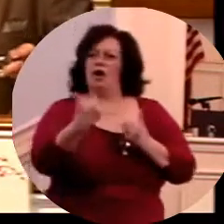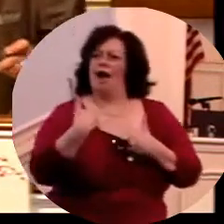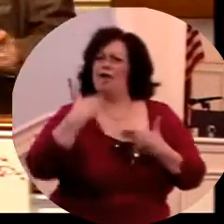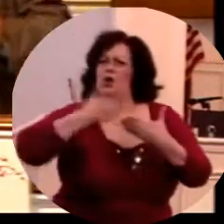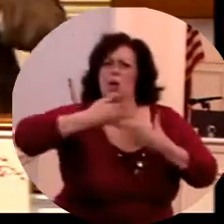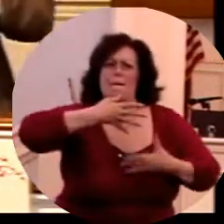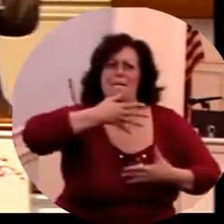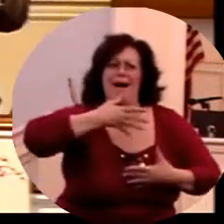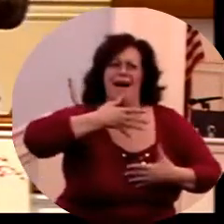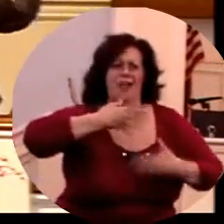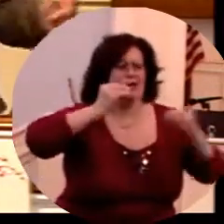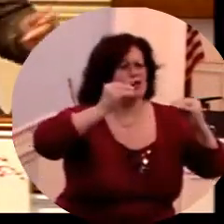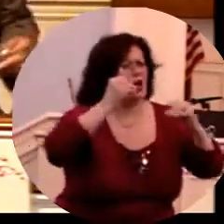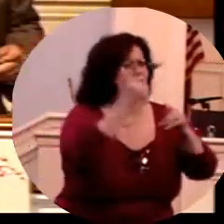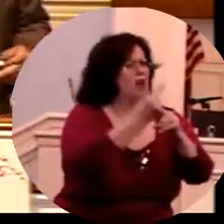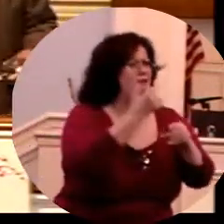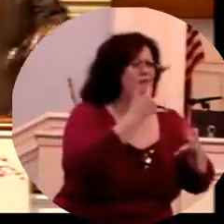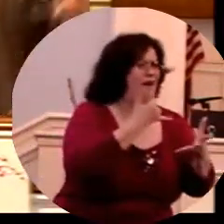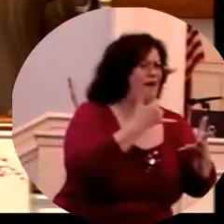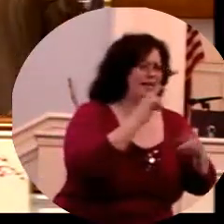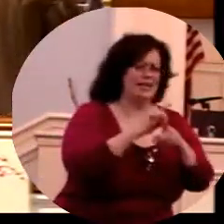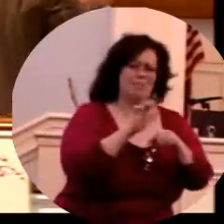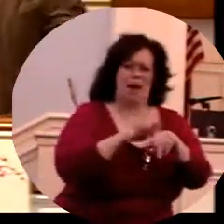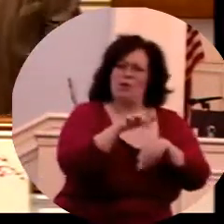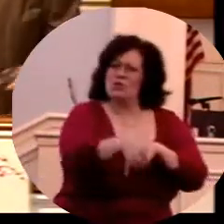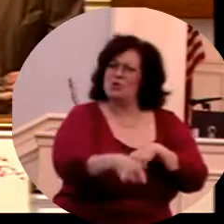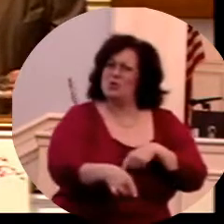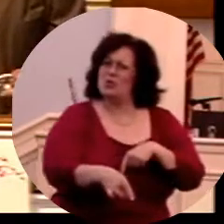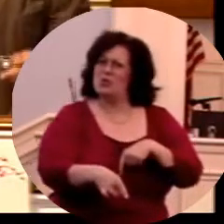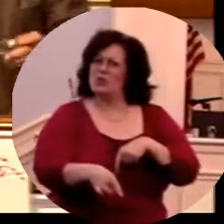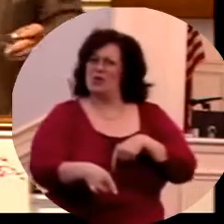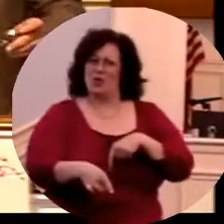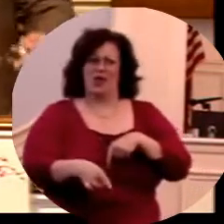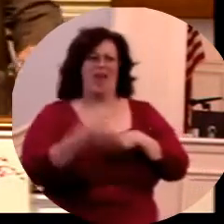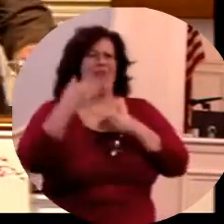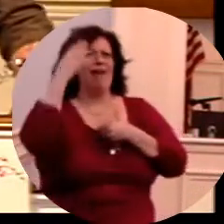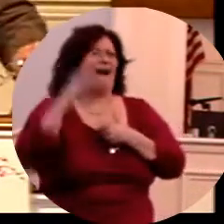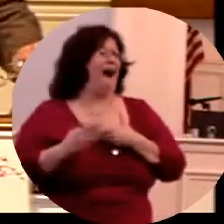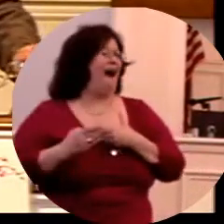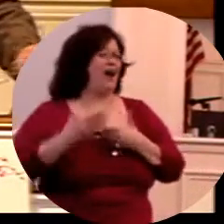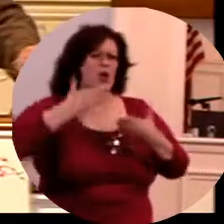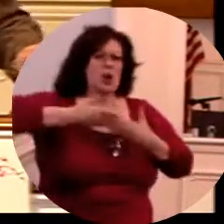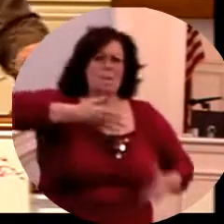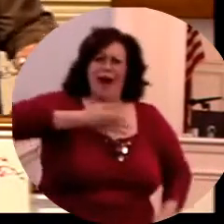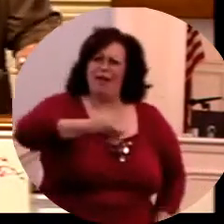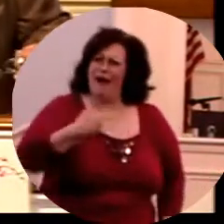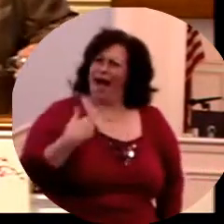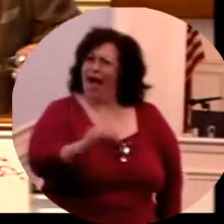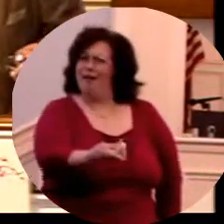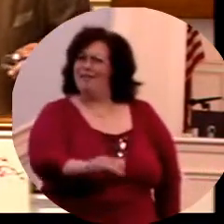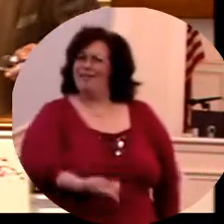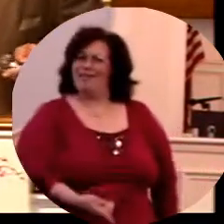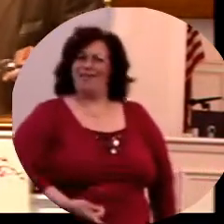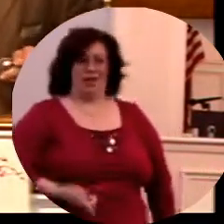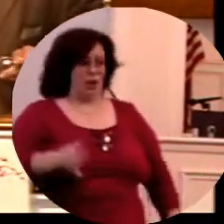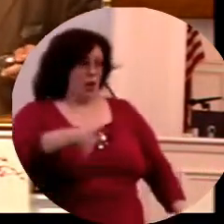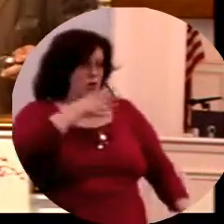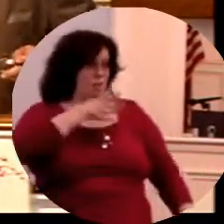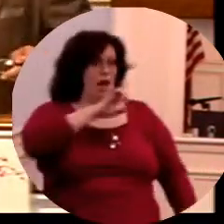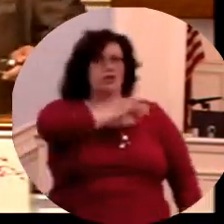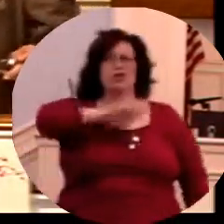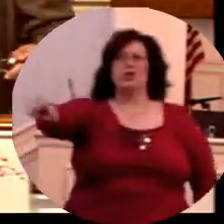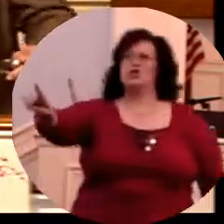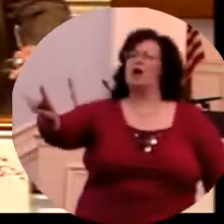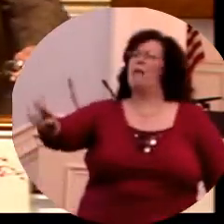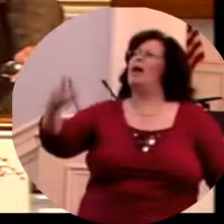and prayed for you and taught you right from wrong and disciplined you, you need to thank God. You young people, if you've got that kind of mother, you ought to go